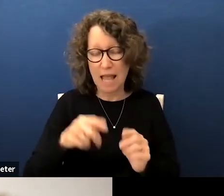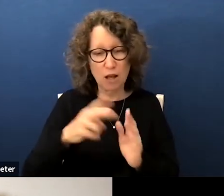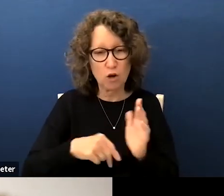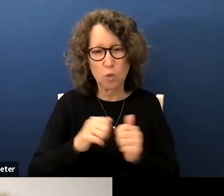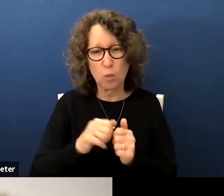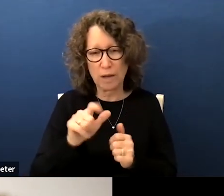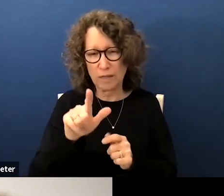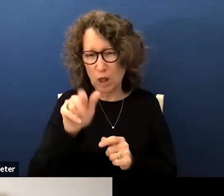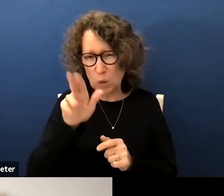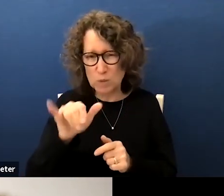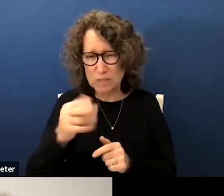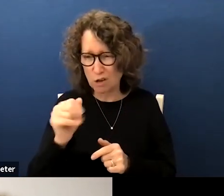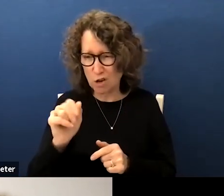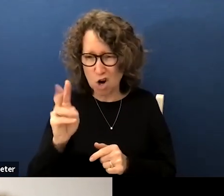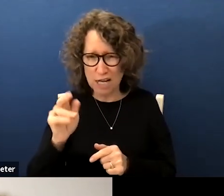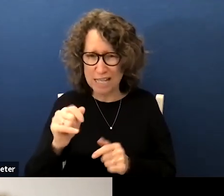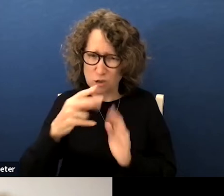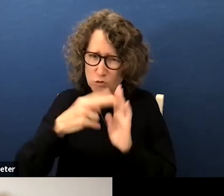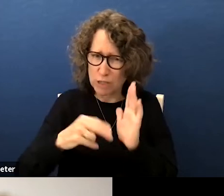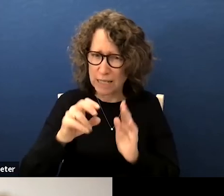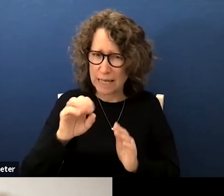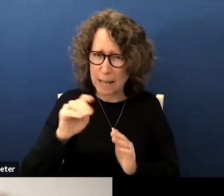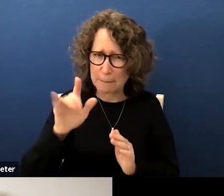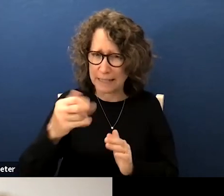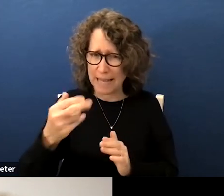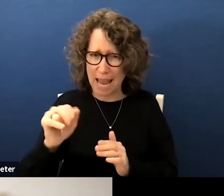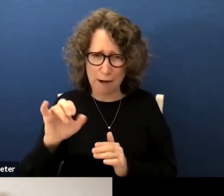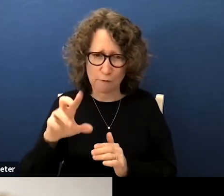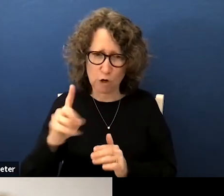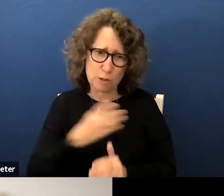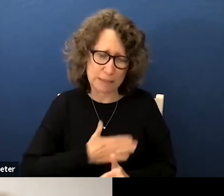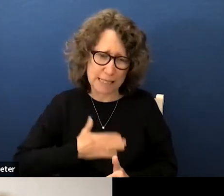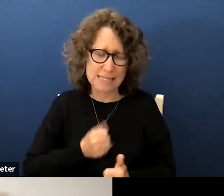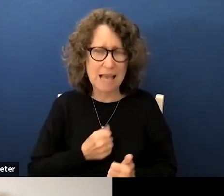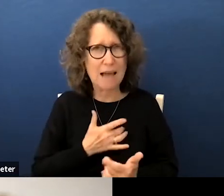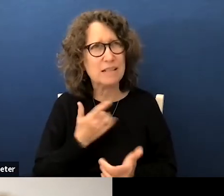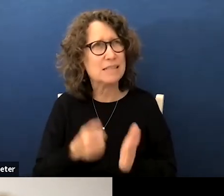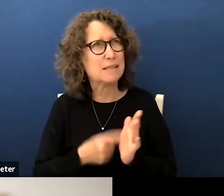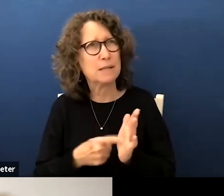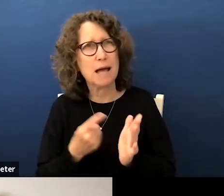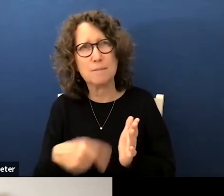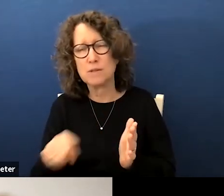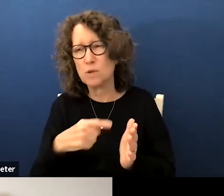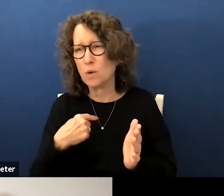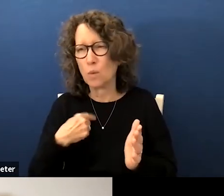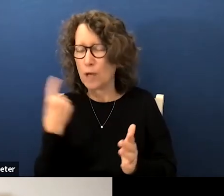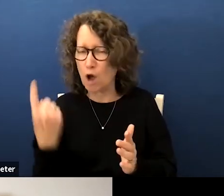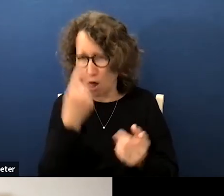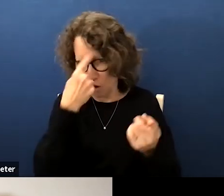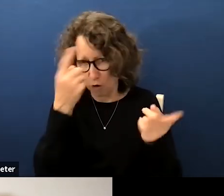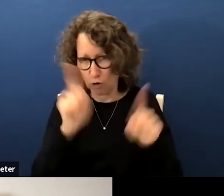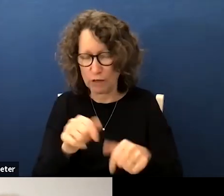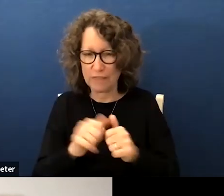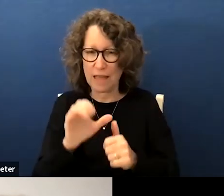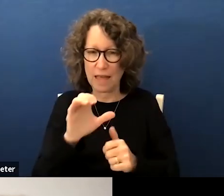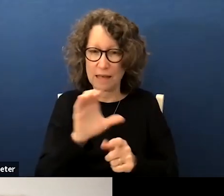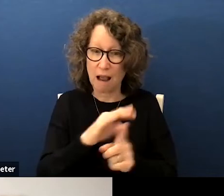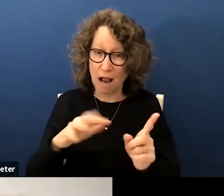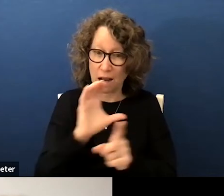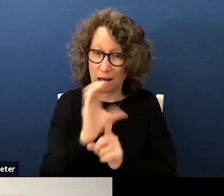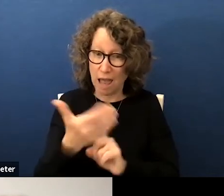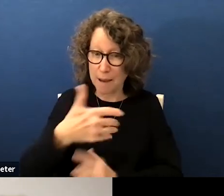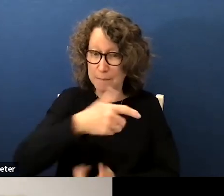settled science read emily hanford please i feel sometimes like um you know we would all agree that climate change